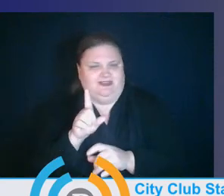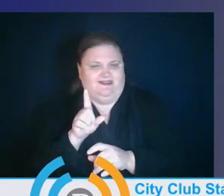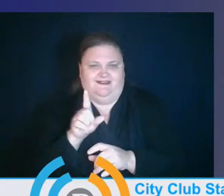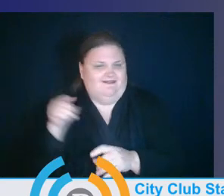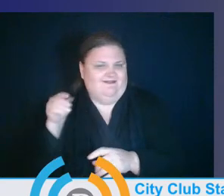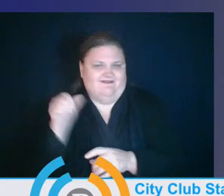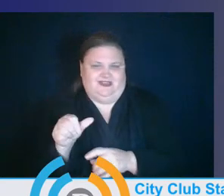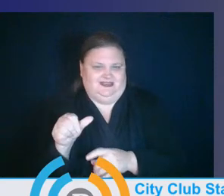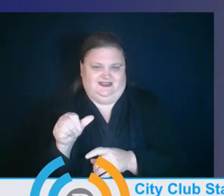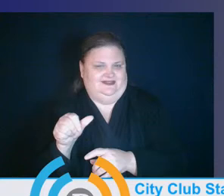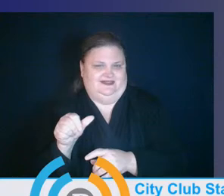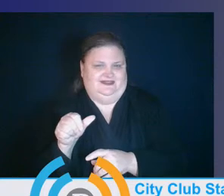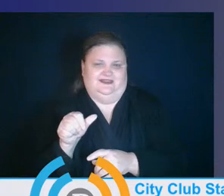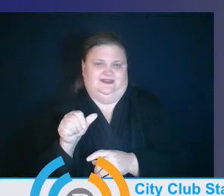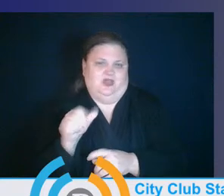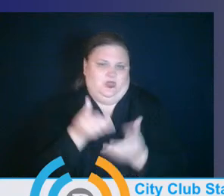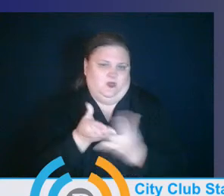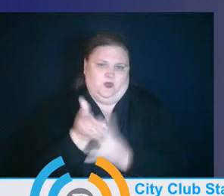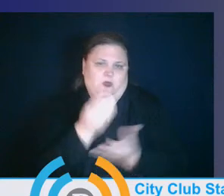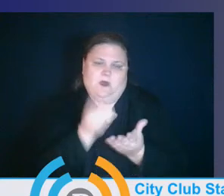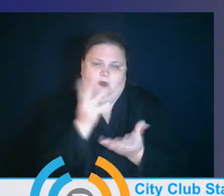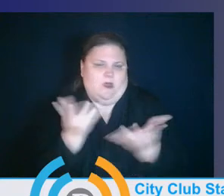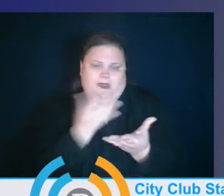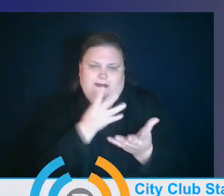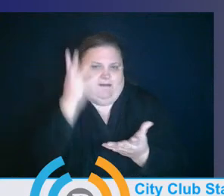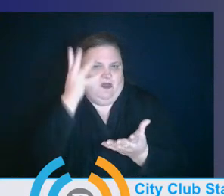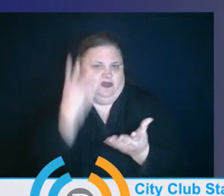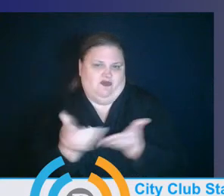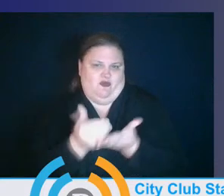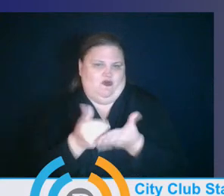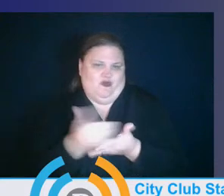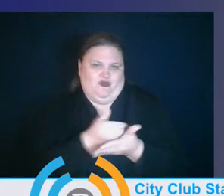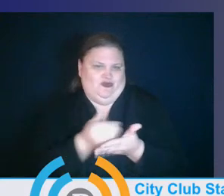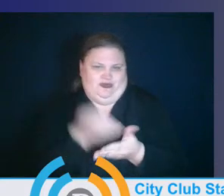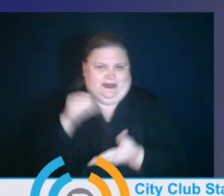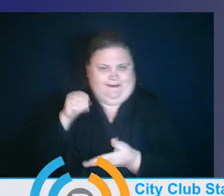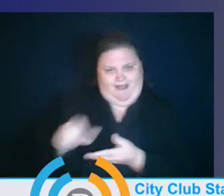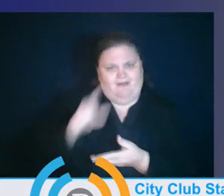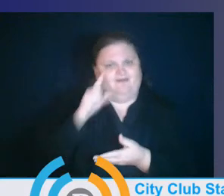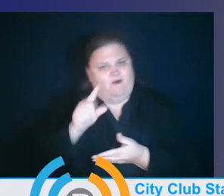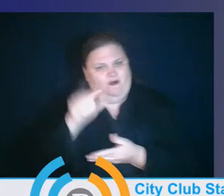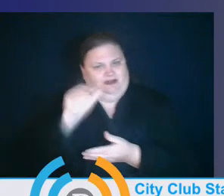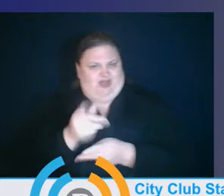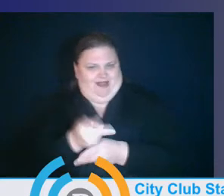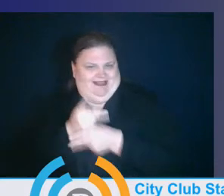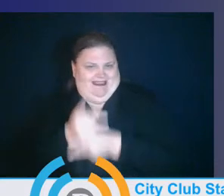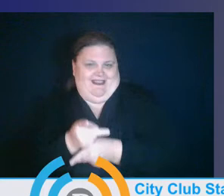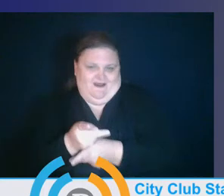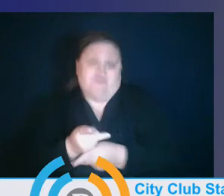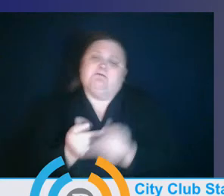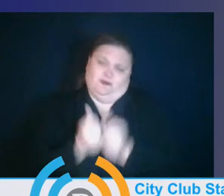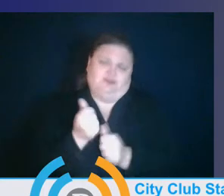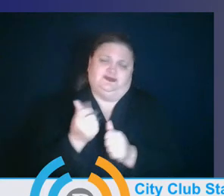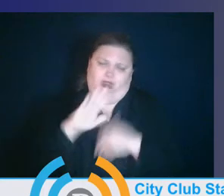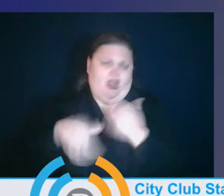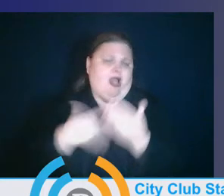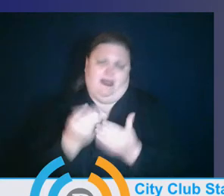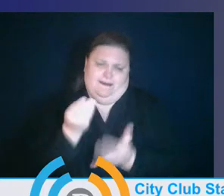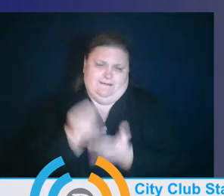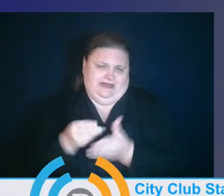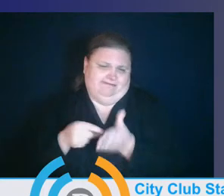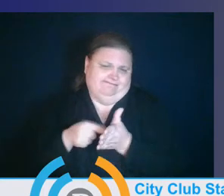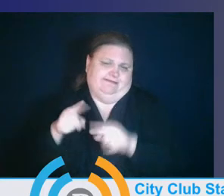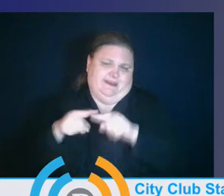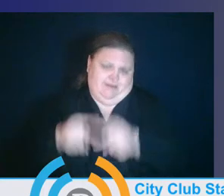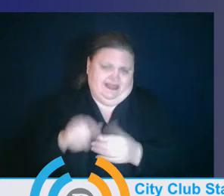by parent revenue and what parents can afford to pay. So there's been a lot of unpredictability about whether parents will